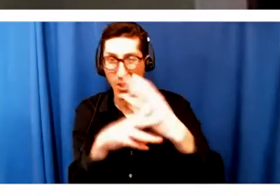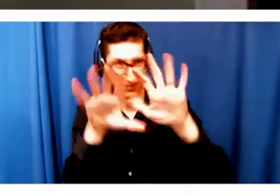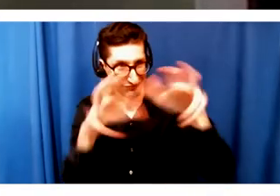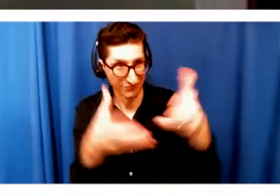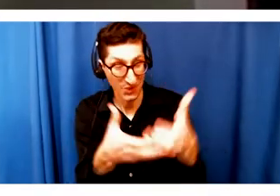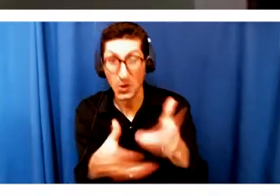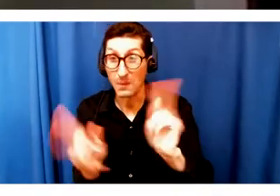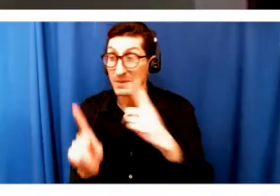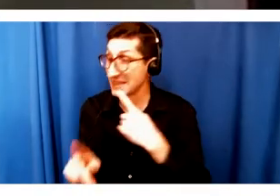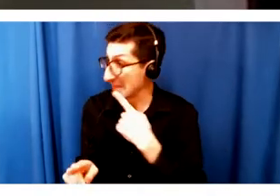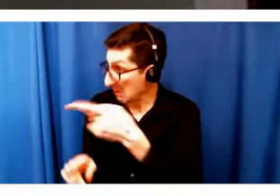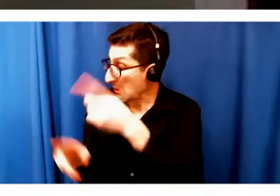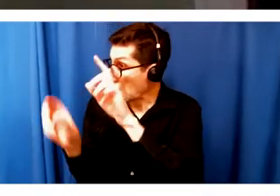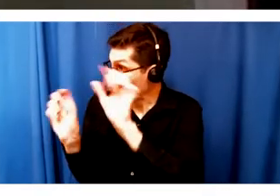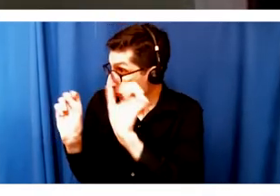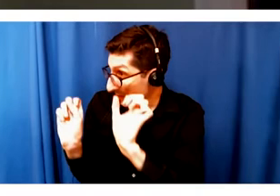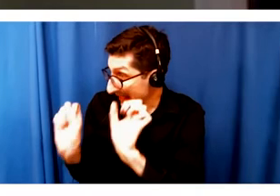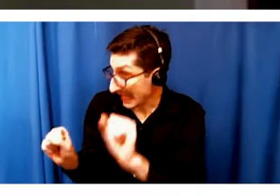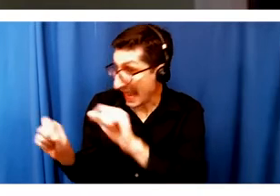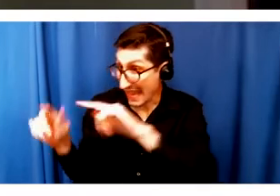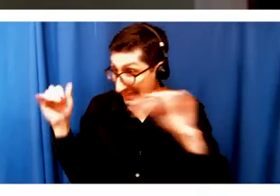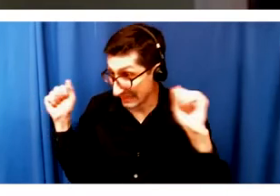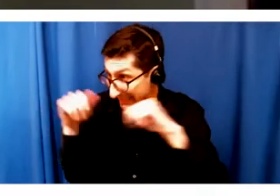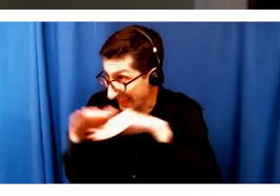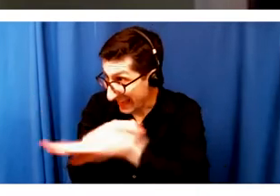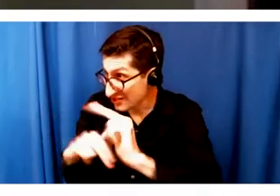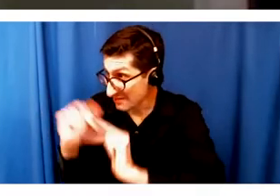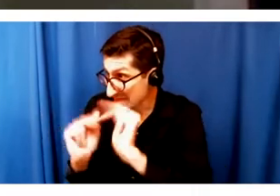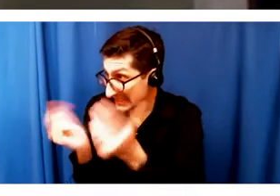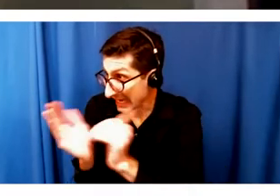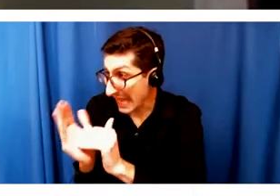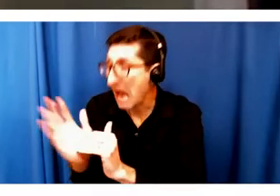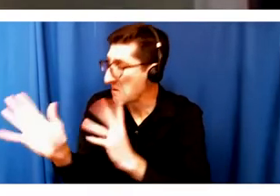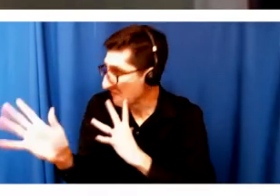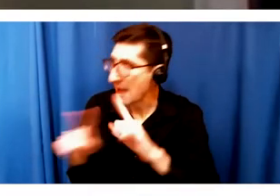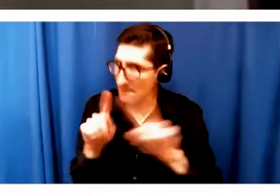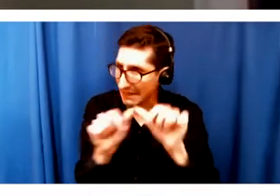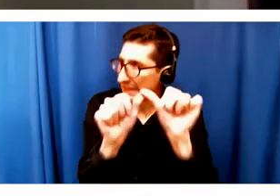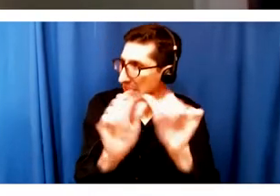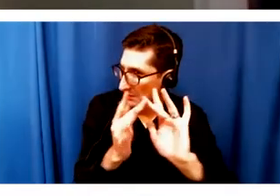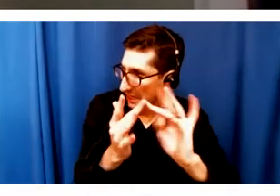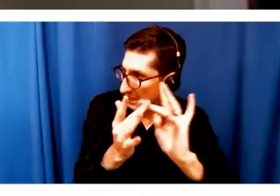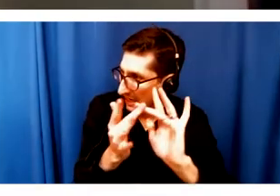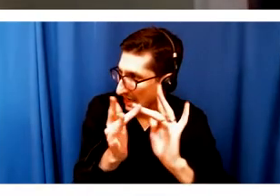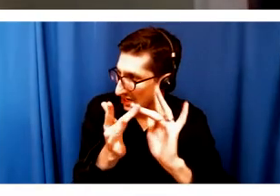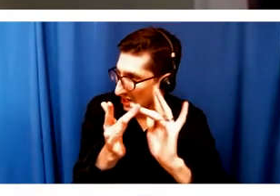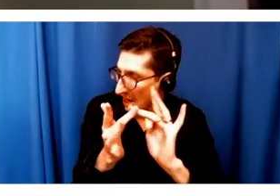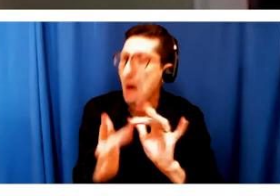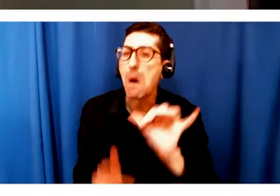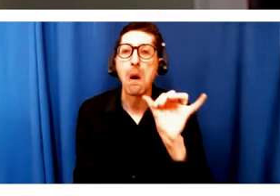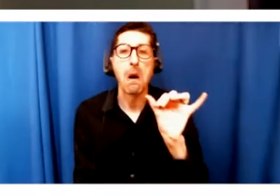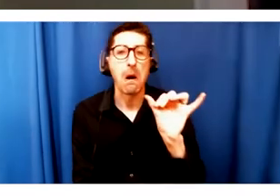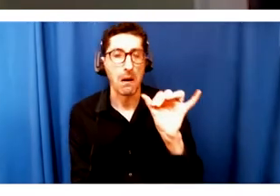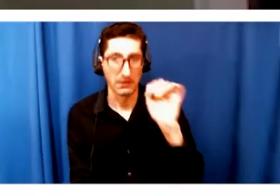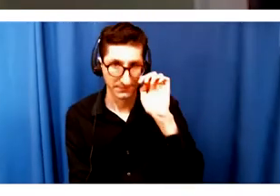theater. And so that, everything, you know, sort of emanated from that. We, I would